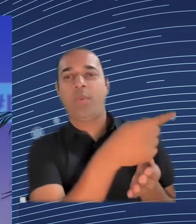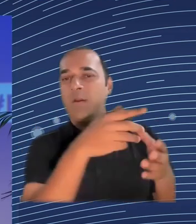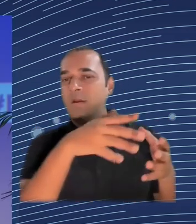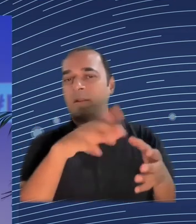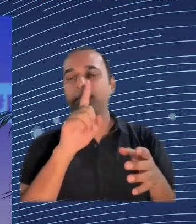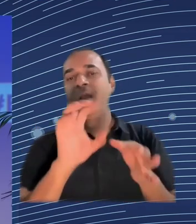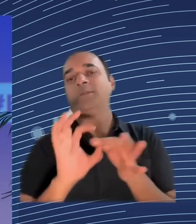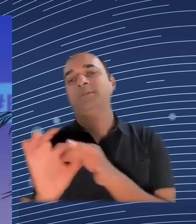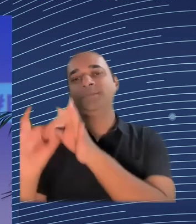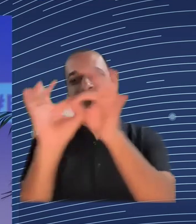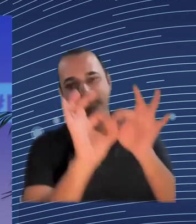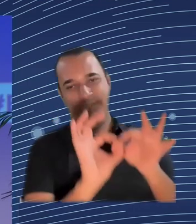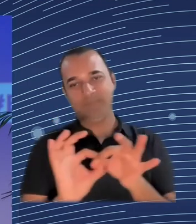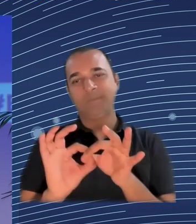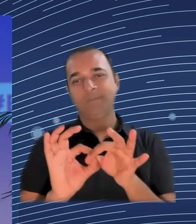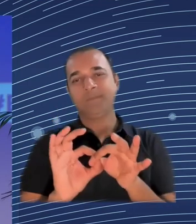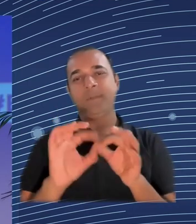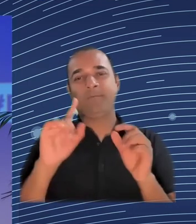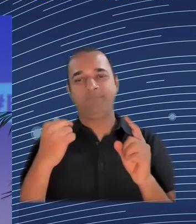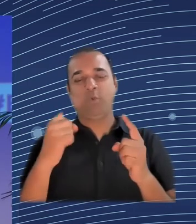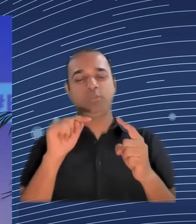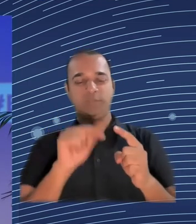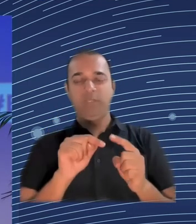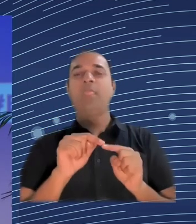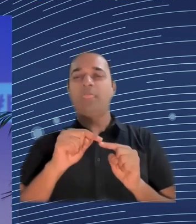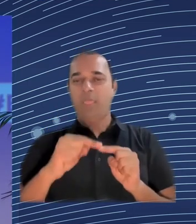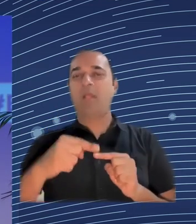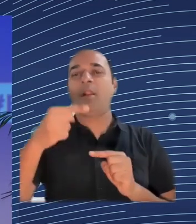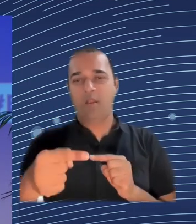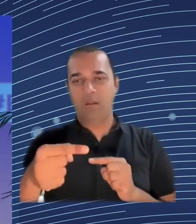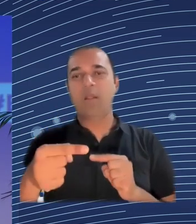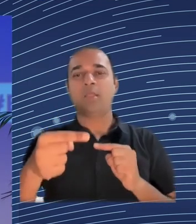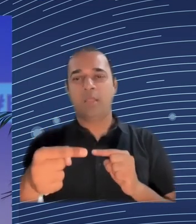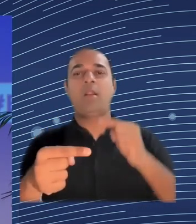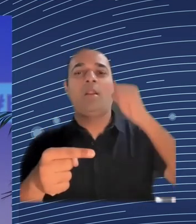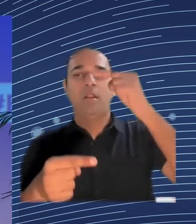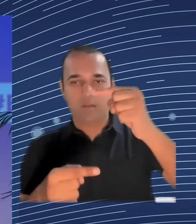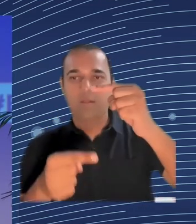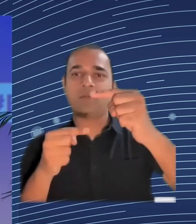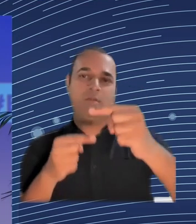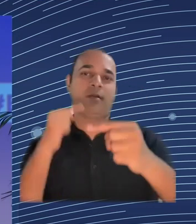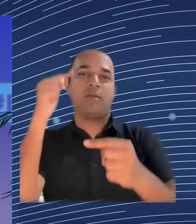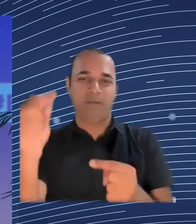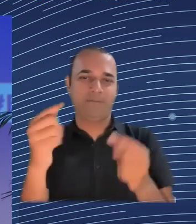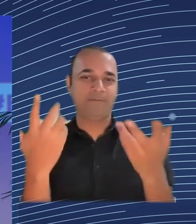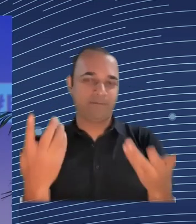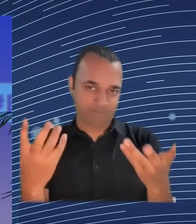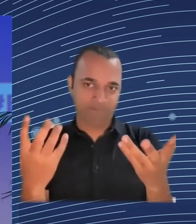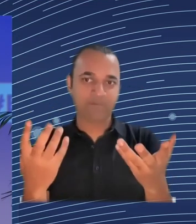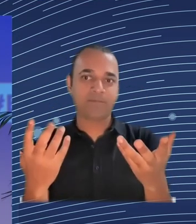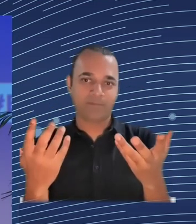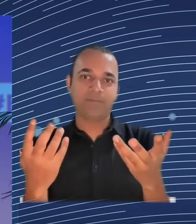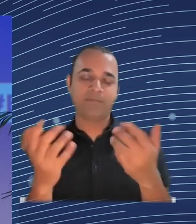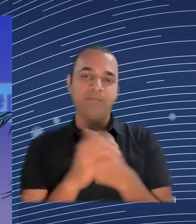problems like the ones we've witnessed in the UK, where leaving behind the former motors of economic